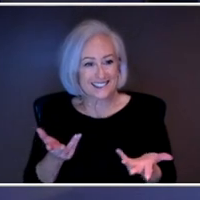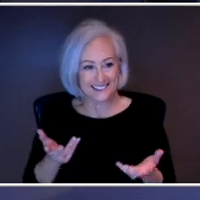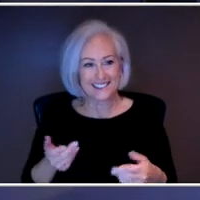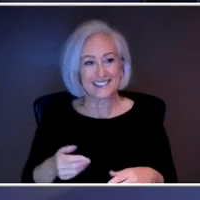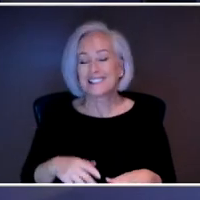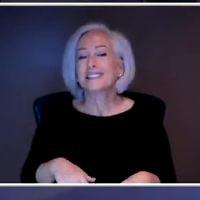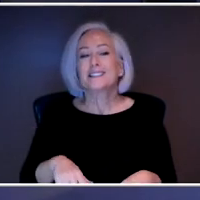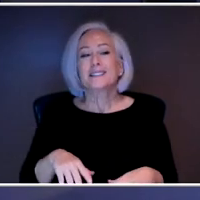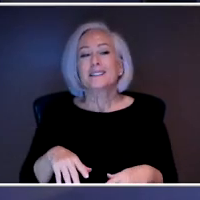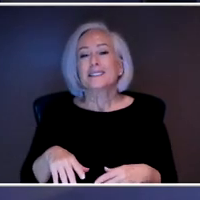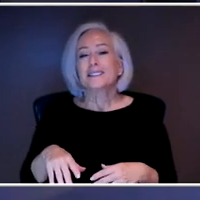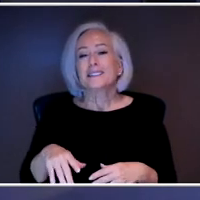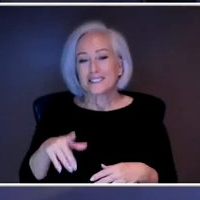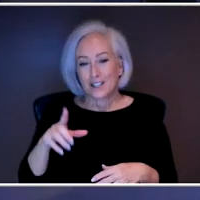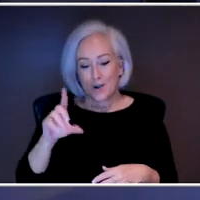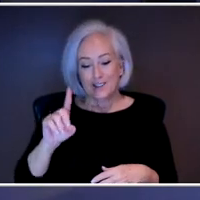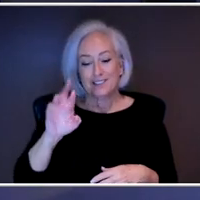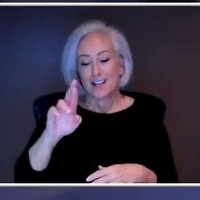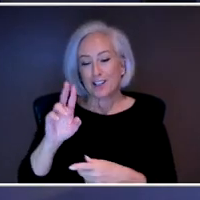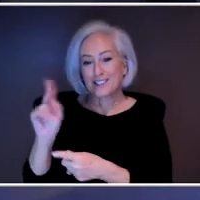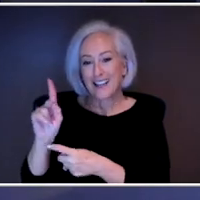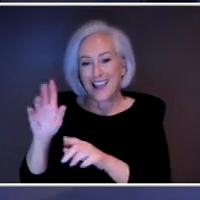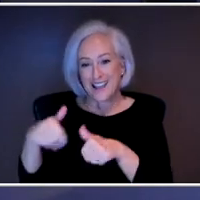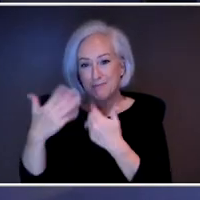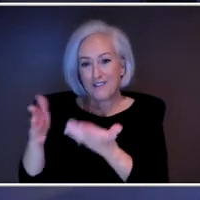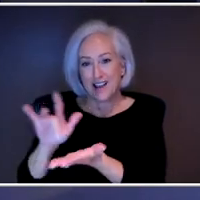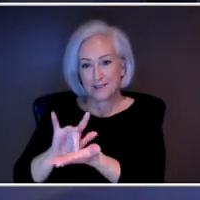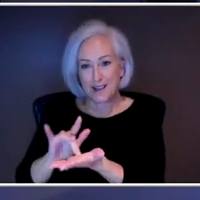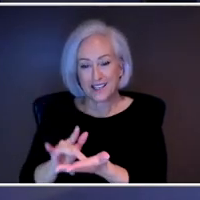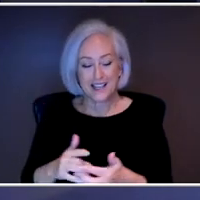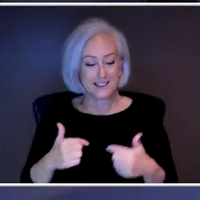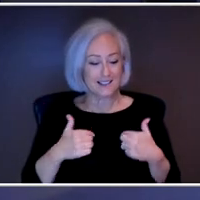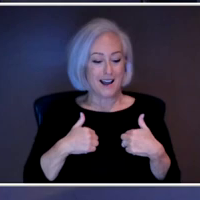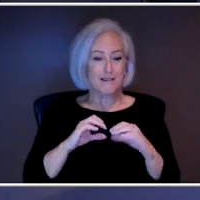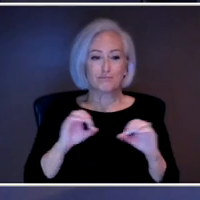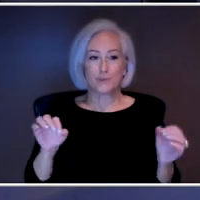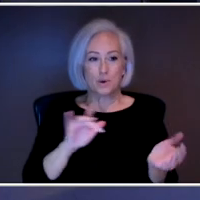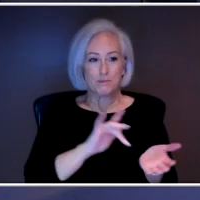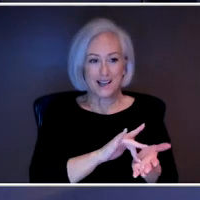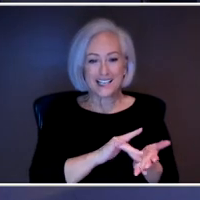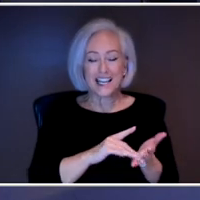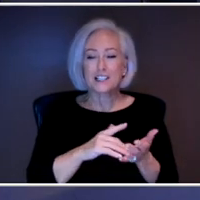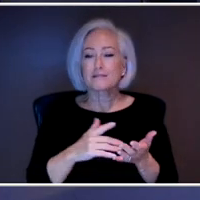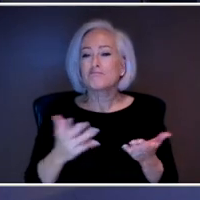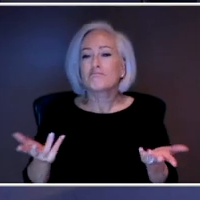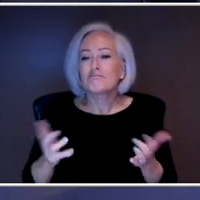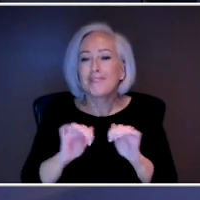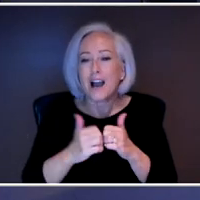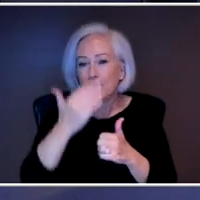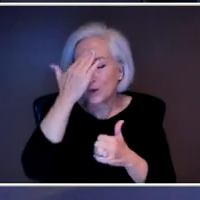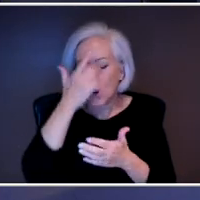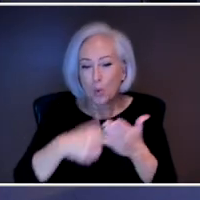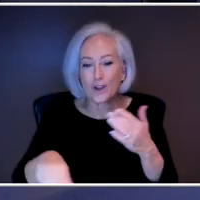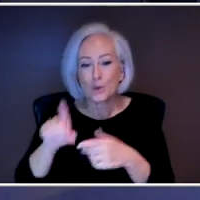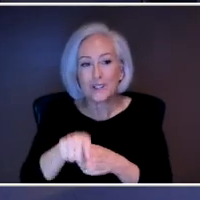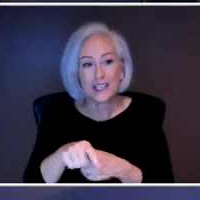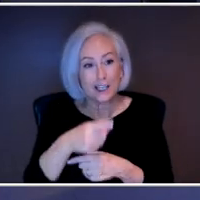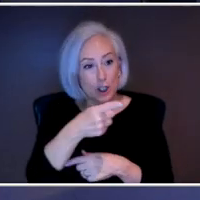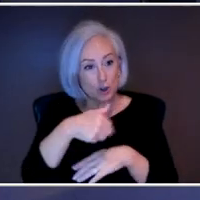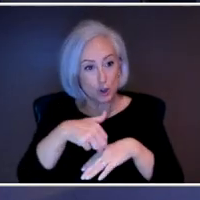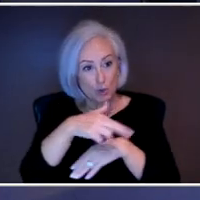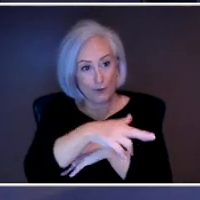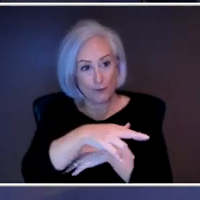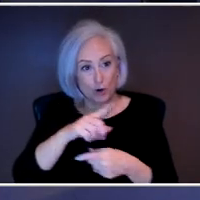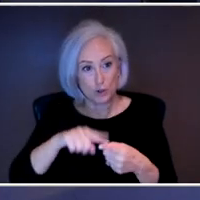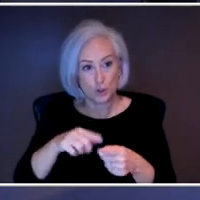Medication, no medication. There it is. How do you know though going in what you need? I mean, is that something you would refer if somebody needed